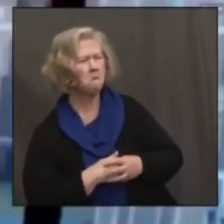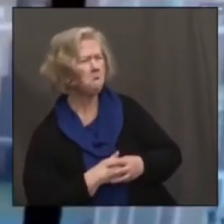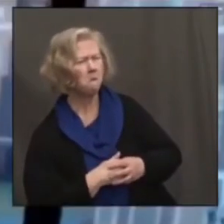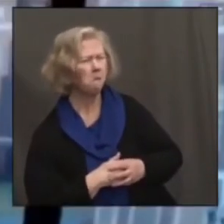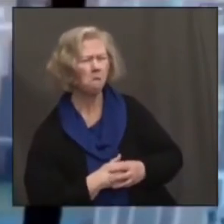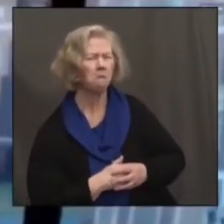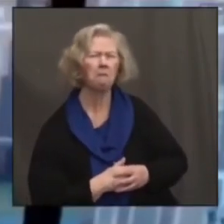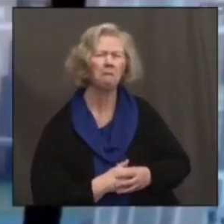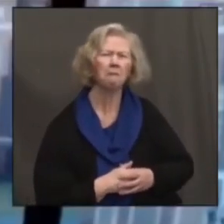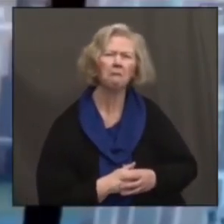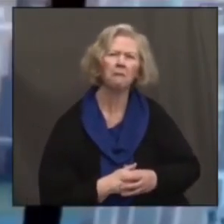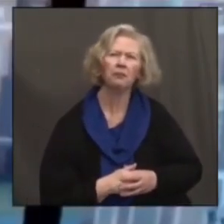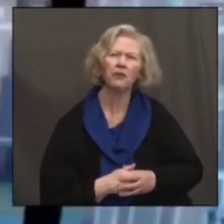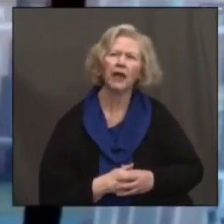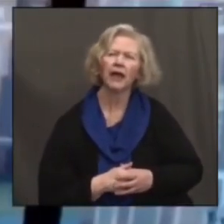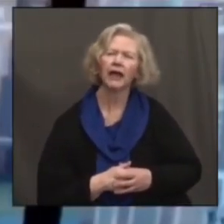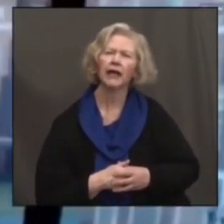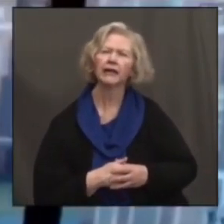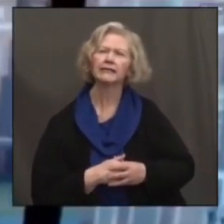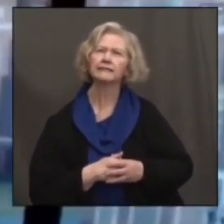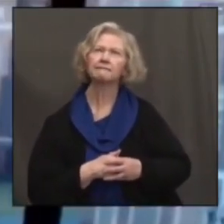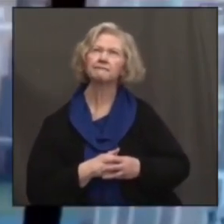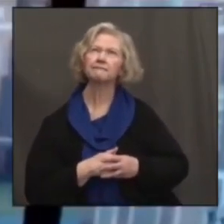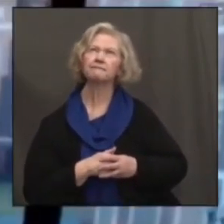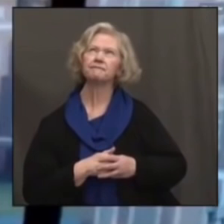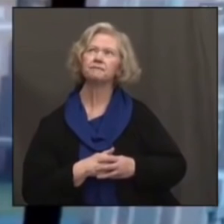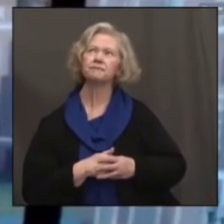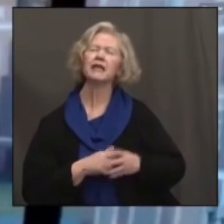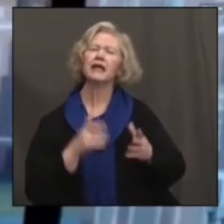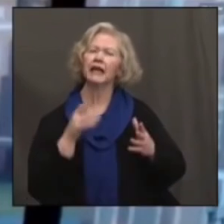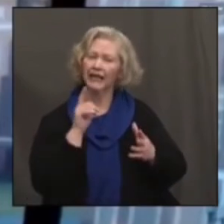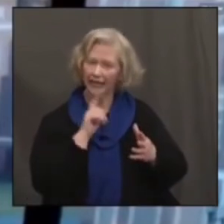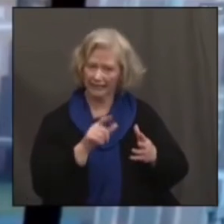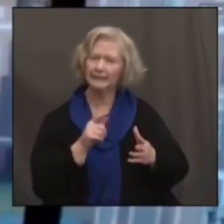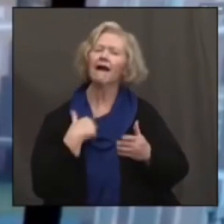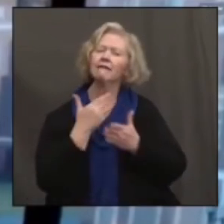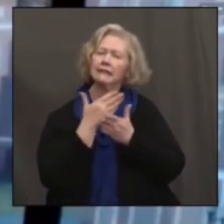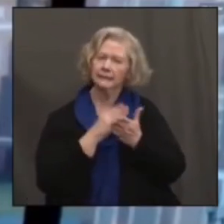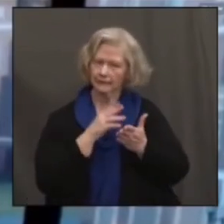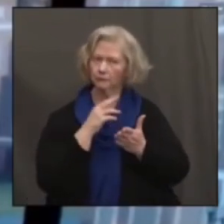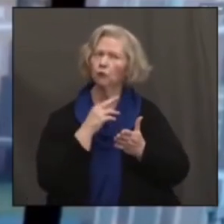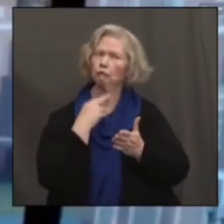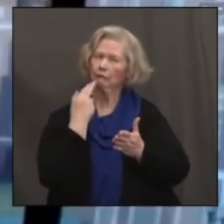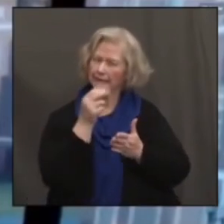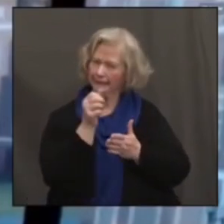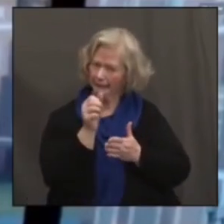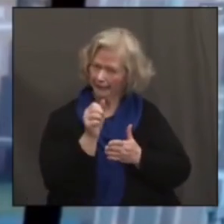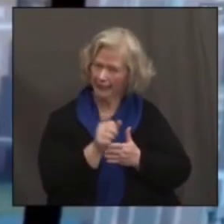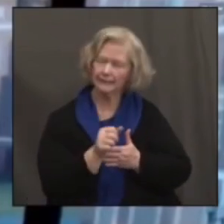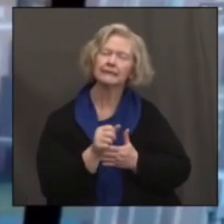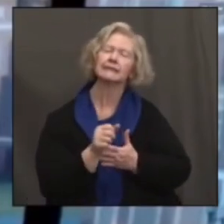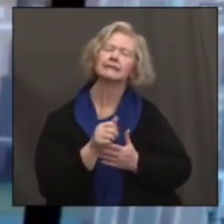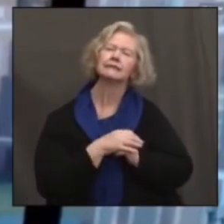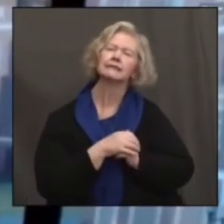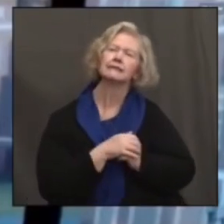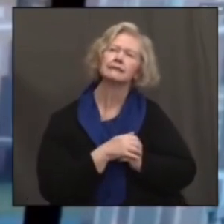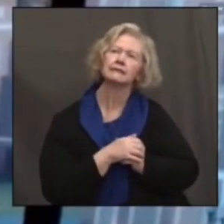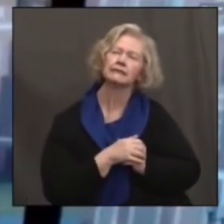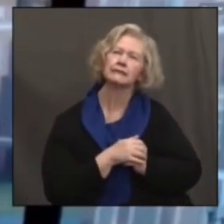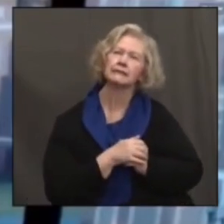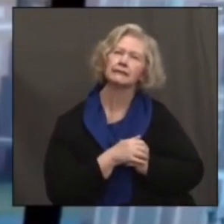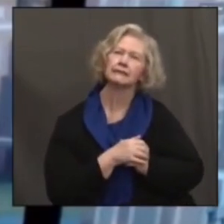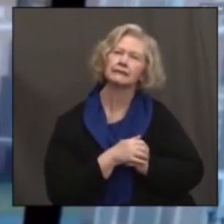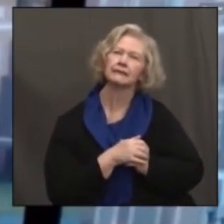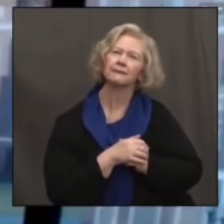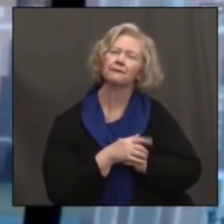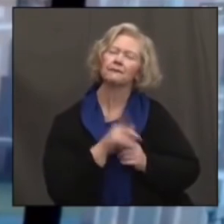gamble. And again, know, these, there is a risk, you know, involved. And